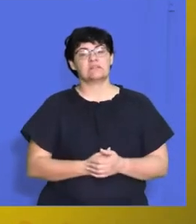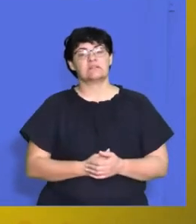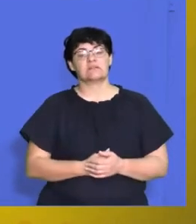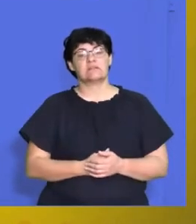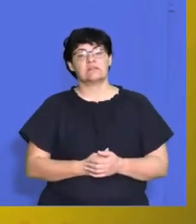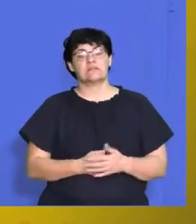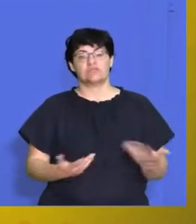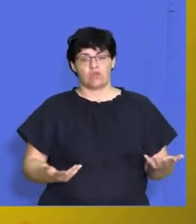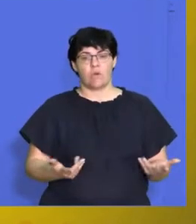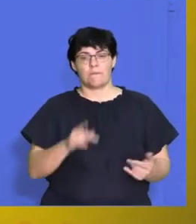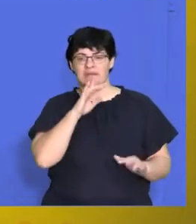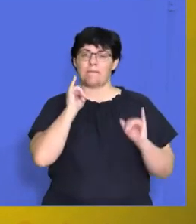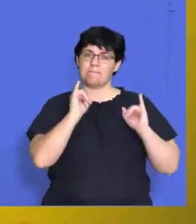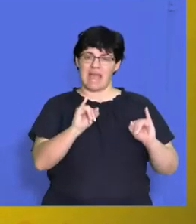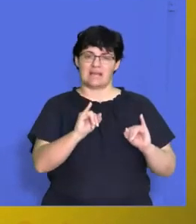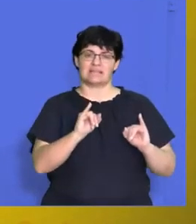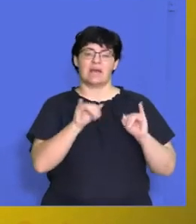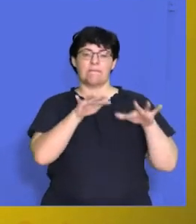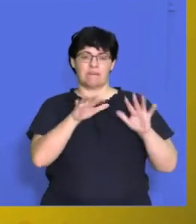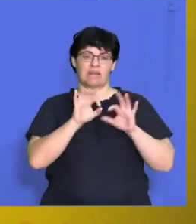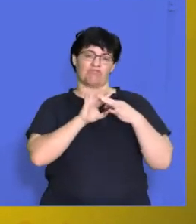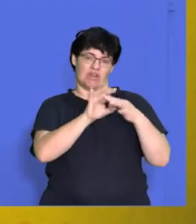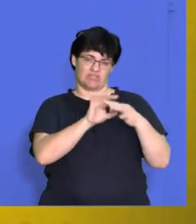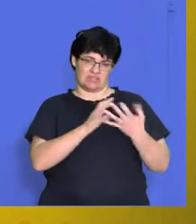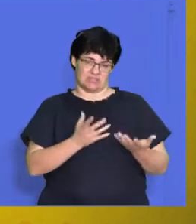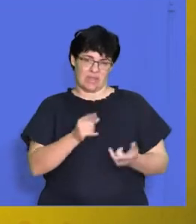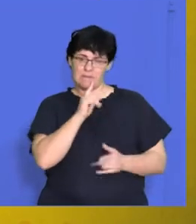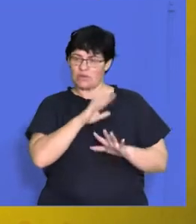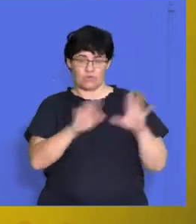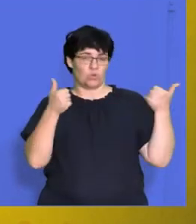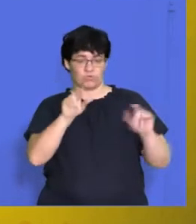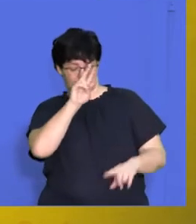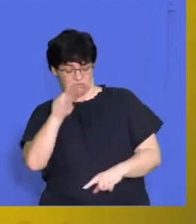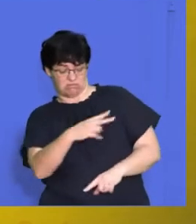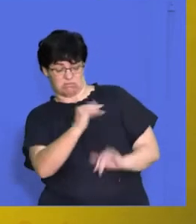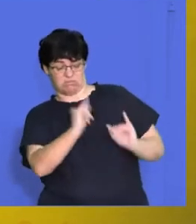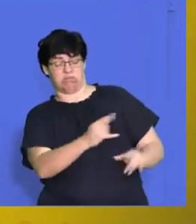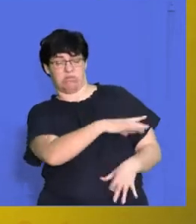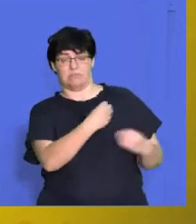benefits, which is going to be bad public relations for the business and it's not going to be good for the business at all.